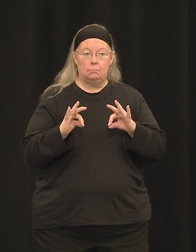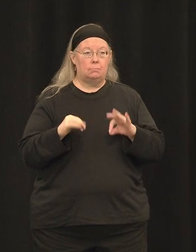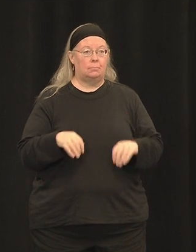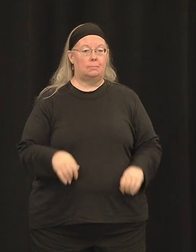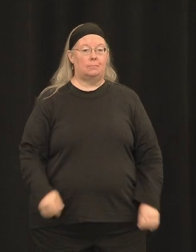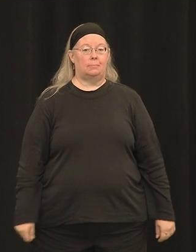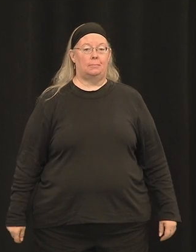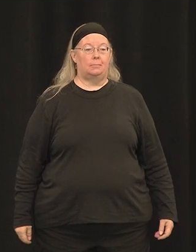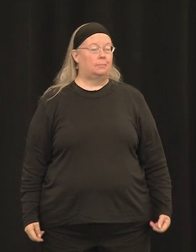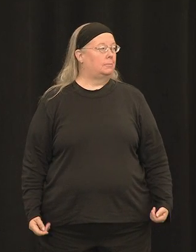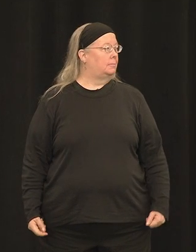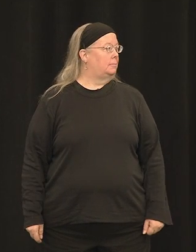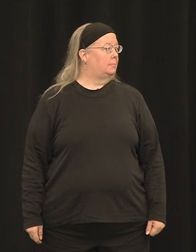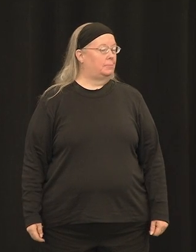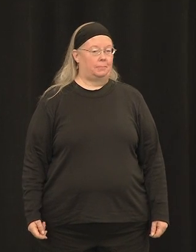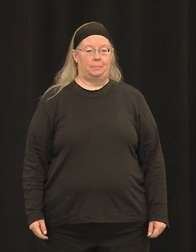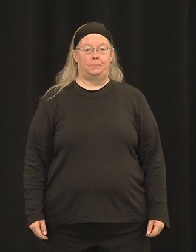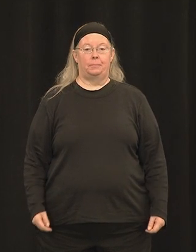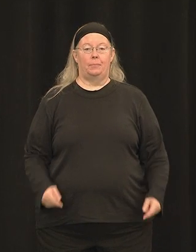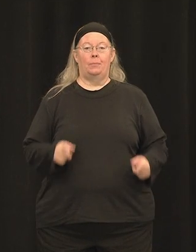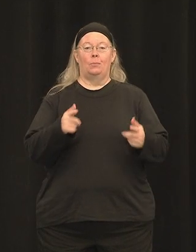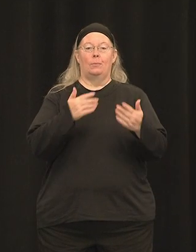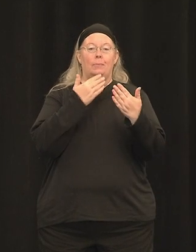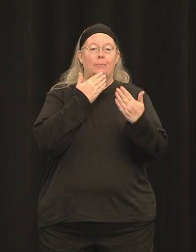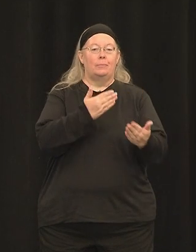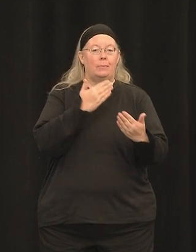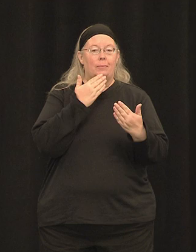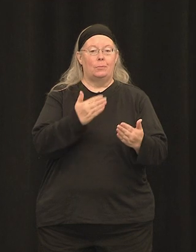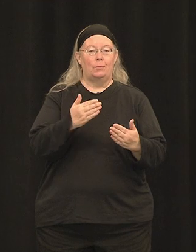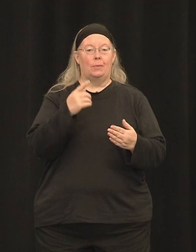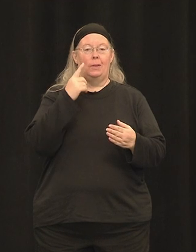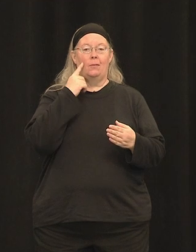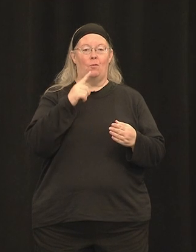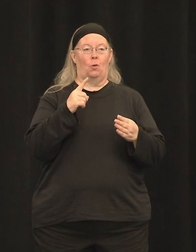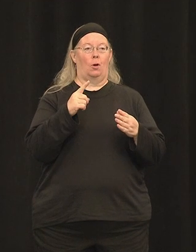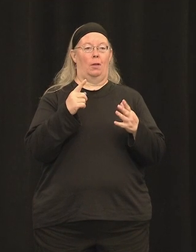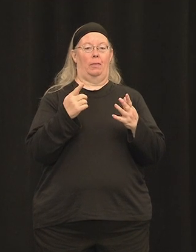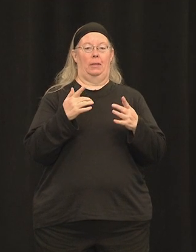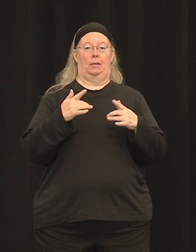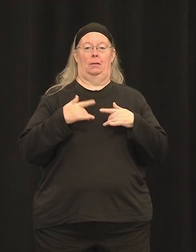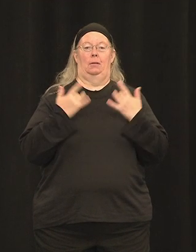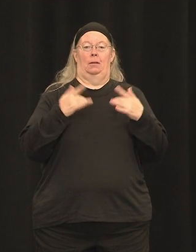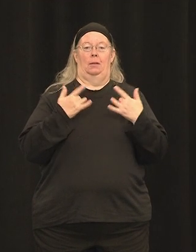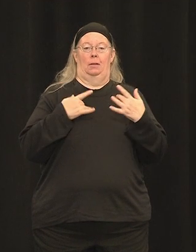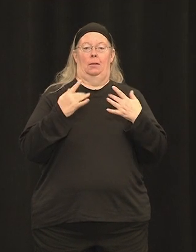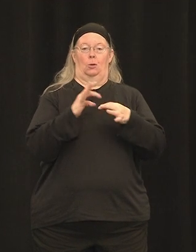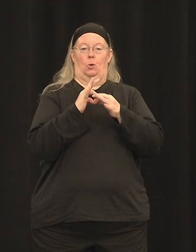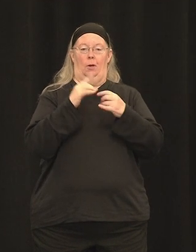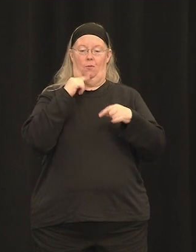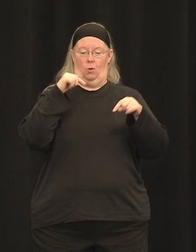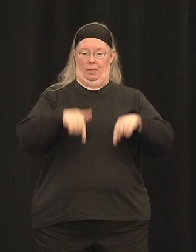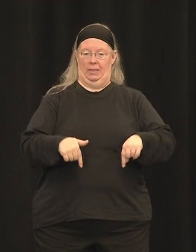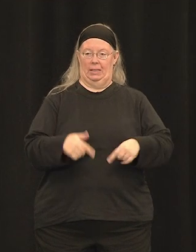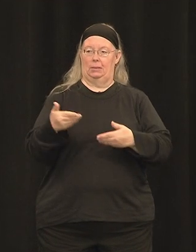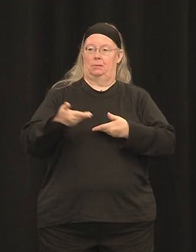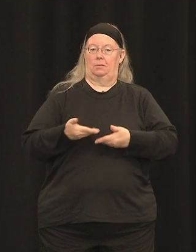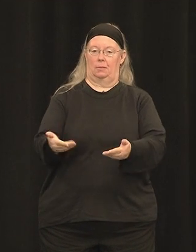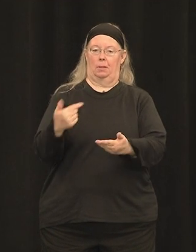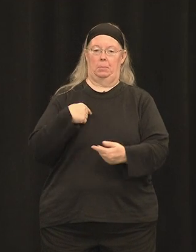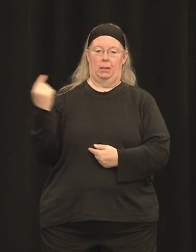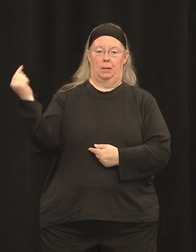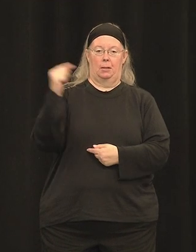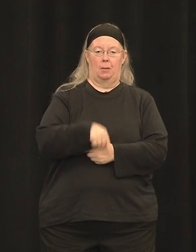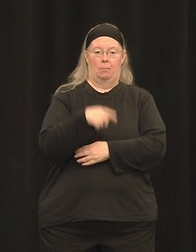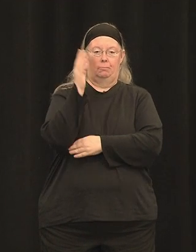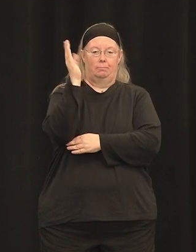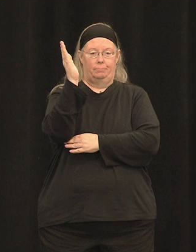Well, first, I'd like to thank the organizers very much for the opportunity to come speak today. I'll admit this is the first time I've gotten on a plane in about two and